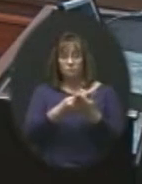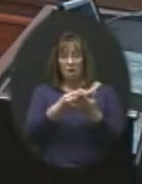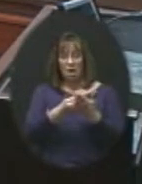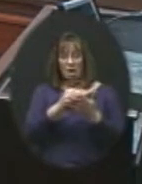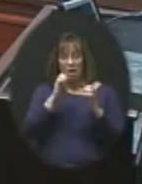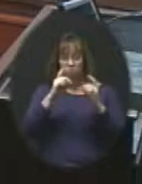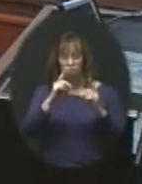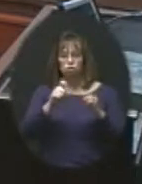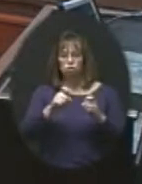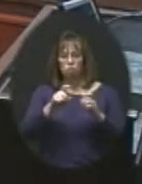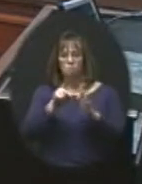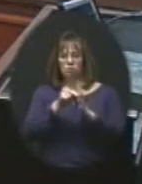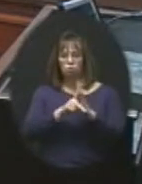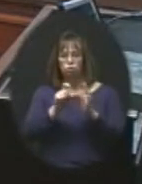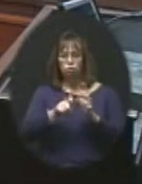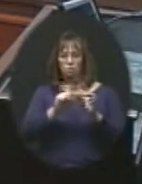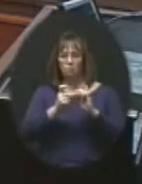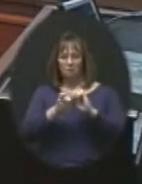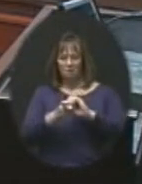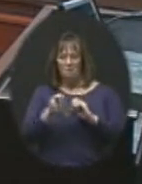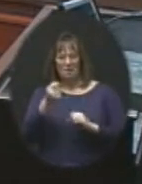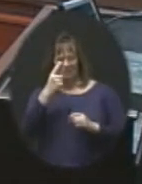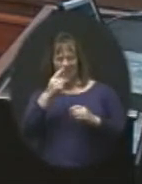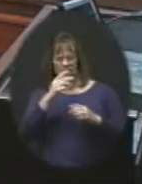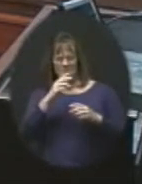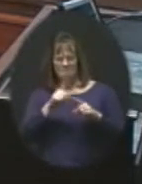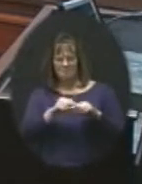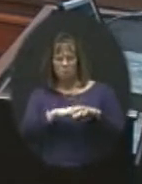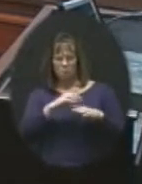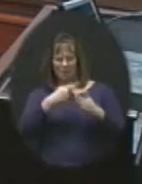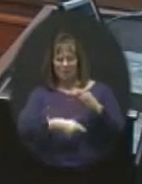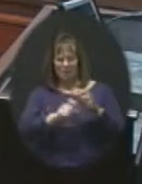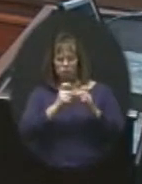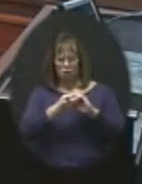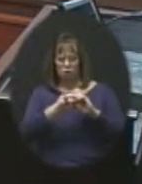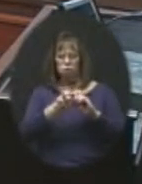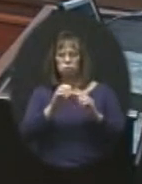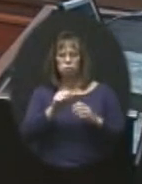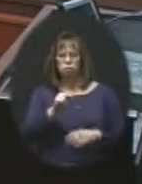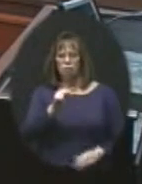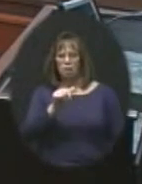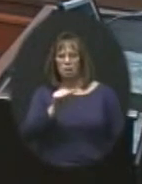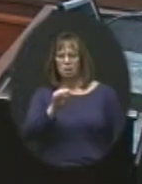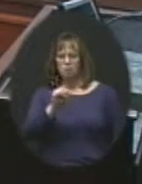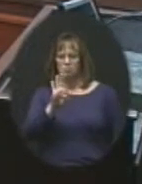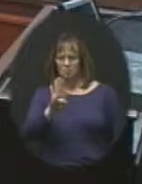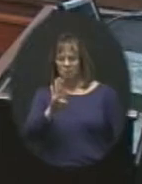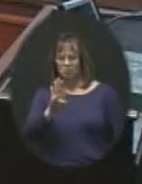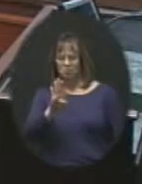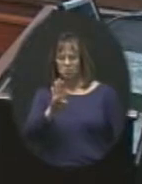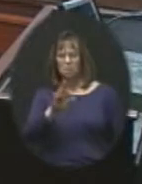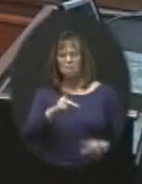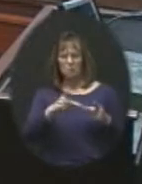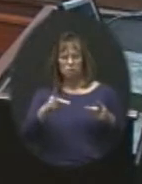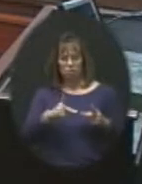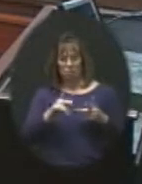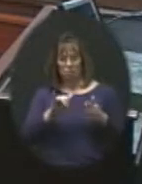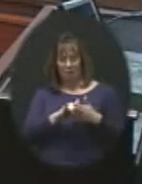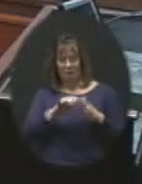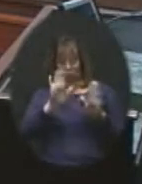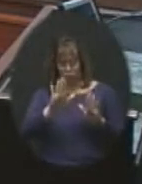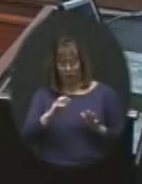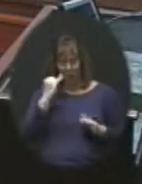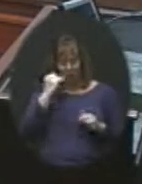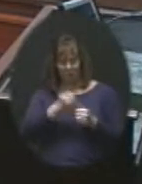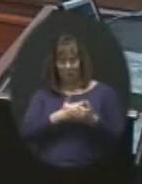revised, and that makes just a lot of sense based on the tax changes that have been made is basically KASB's position is that's great, if